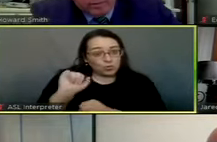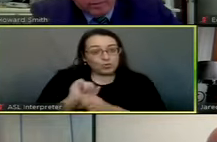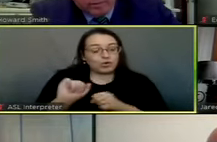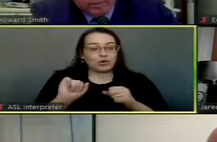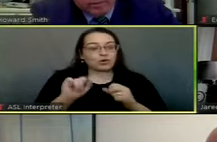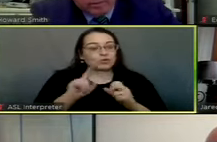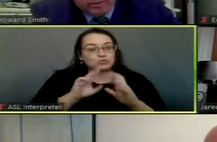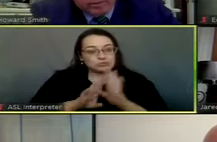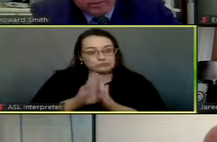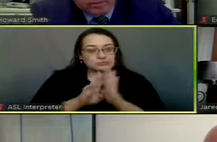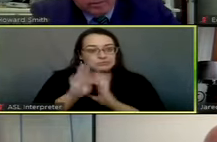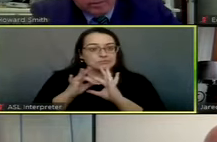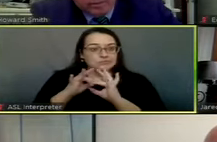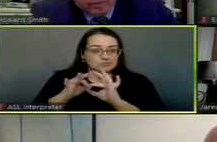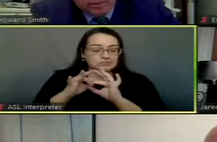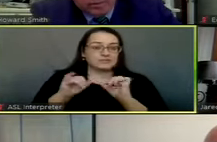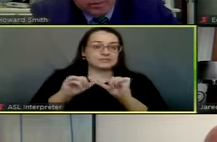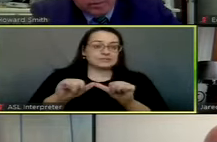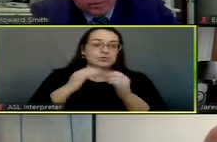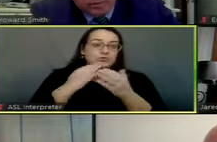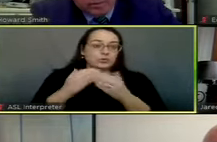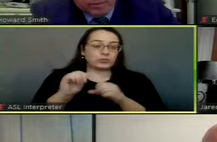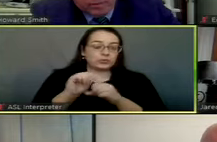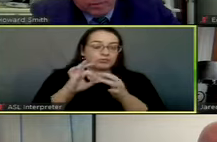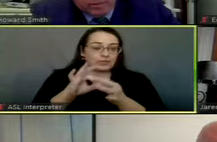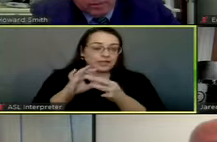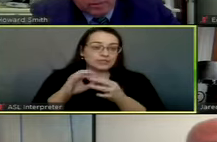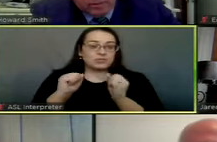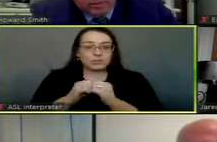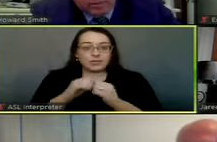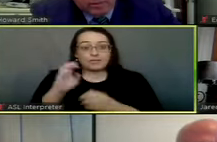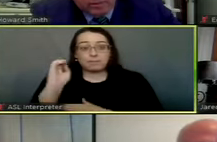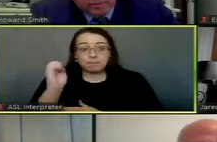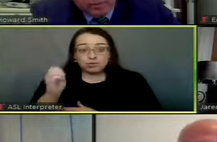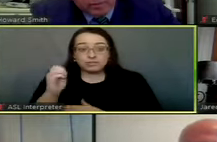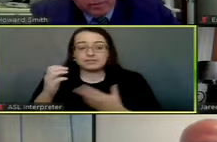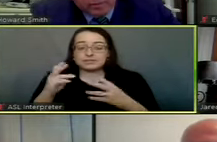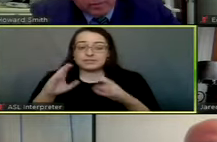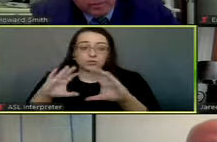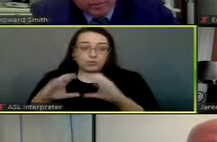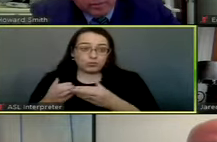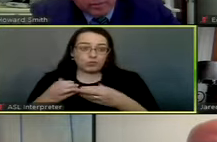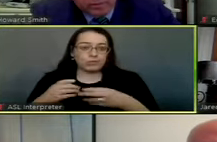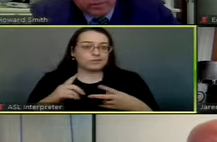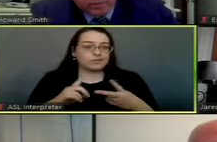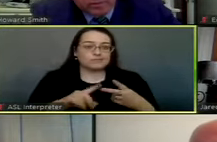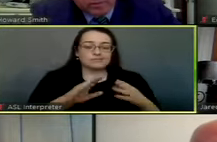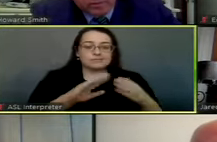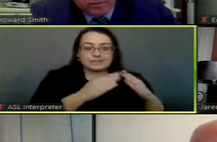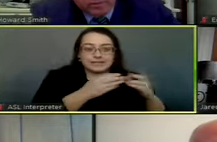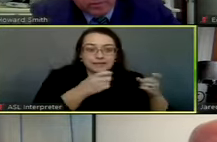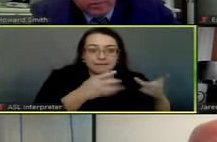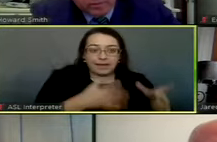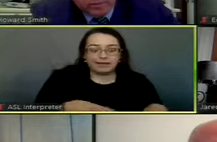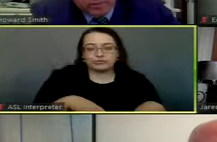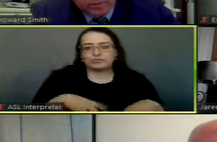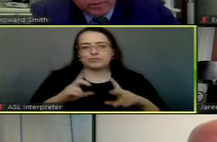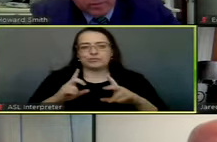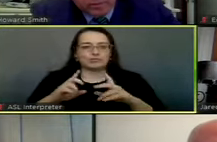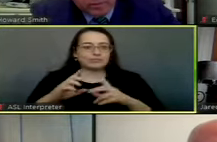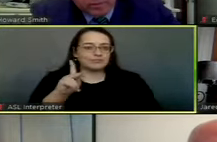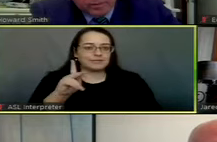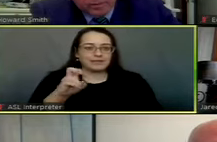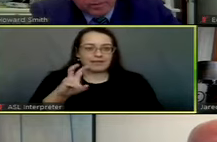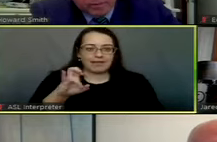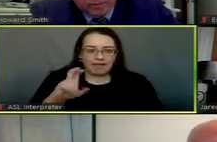build that relationship and maintain that relationship, both with our emergency operations folks and city manager and Kevin